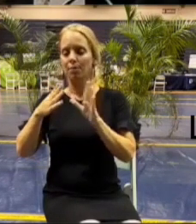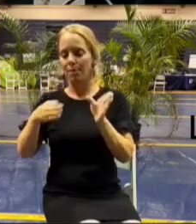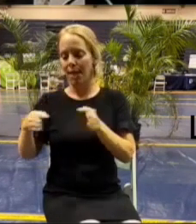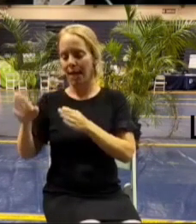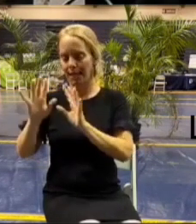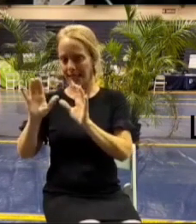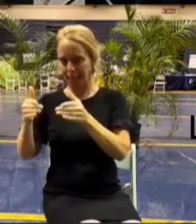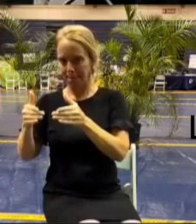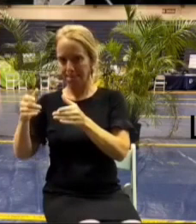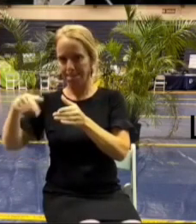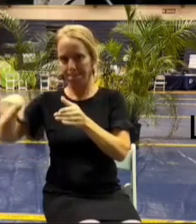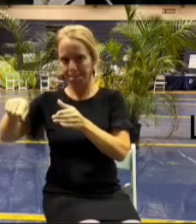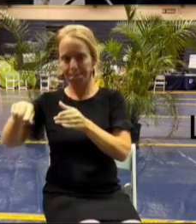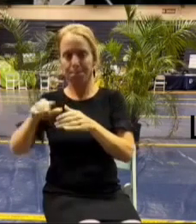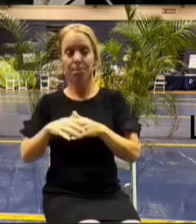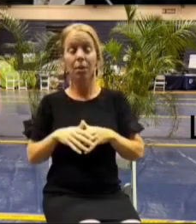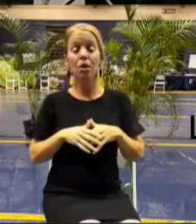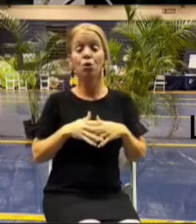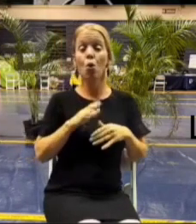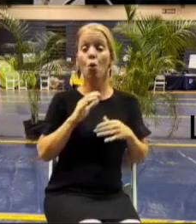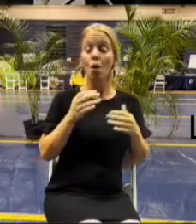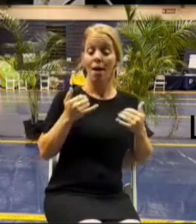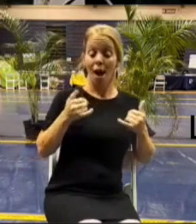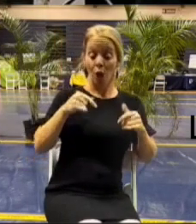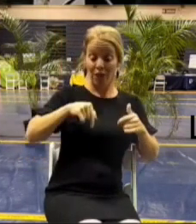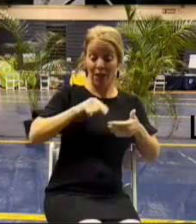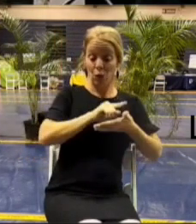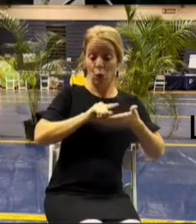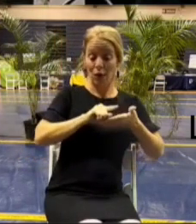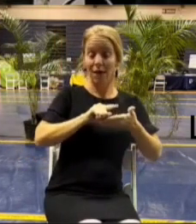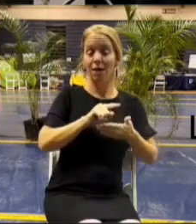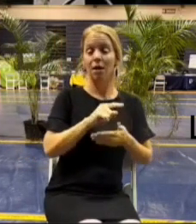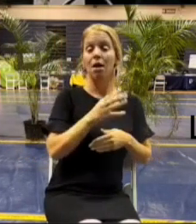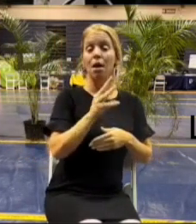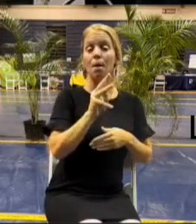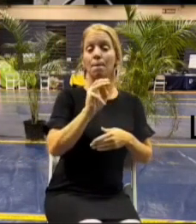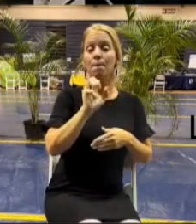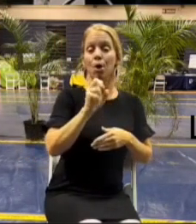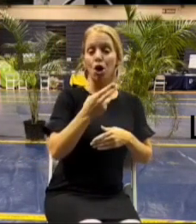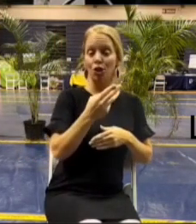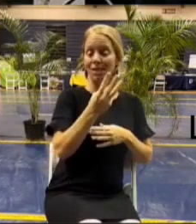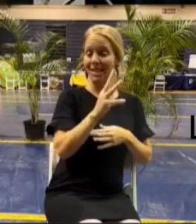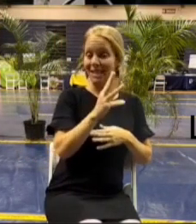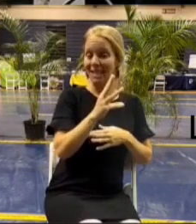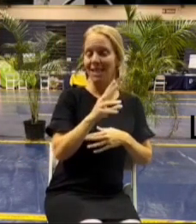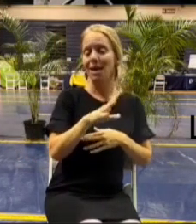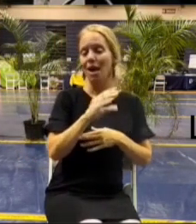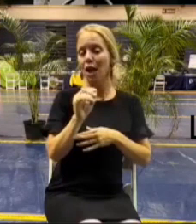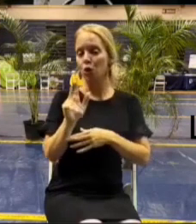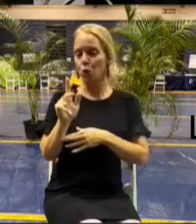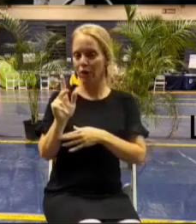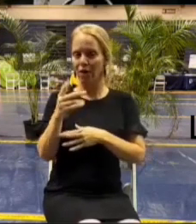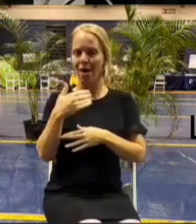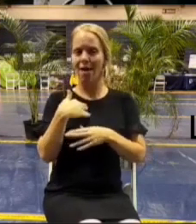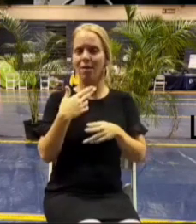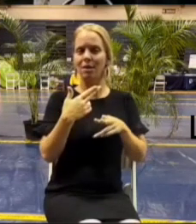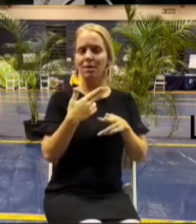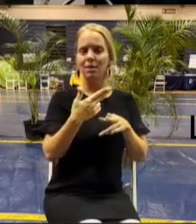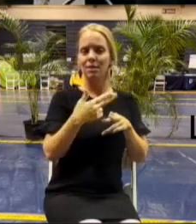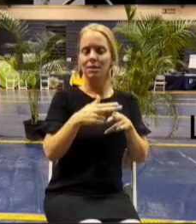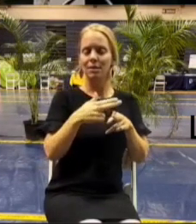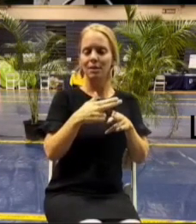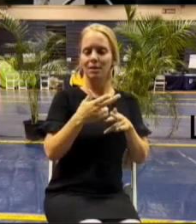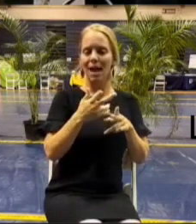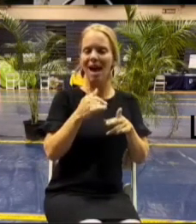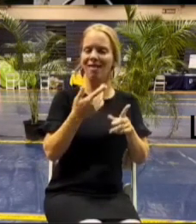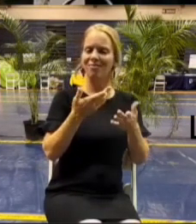this Saturday March 16th and the 23rd there's a temporary housing resource going on an event this